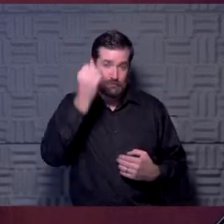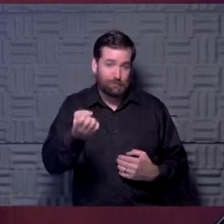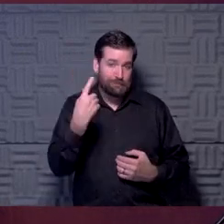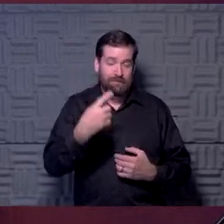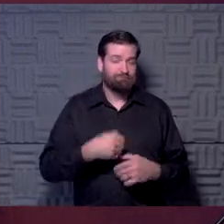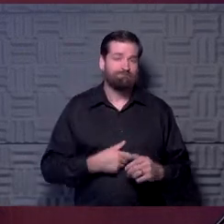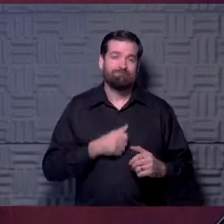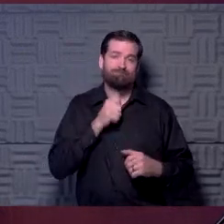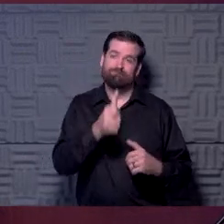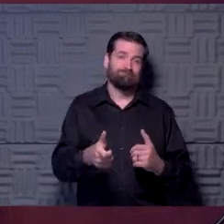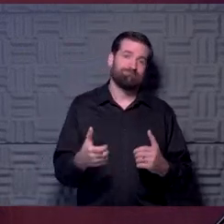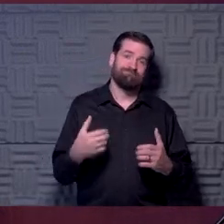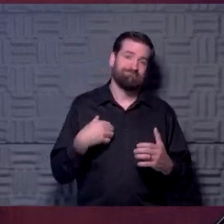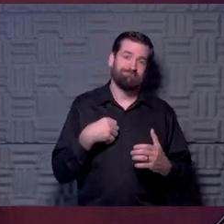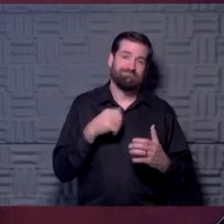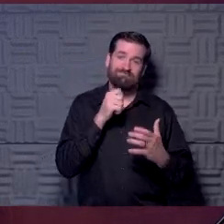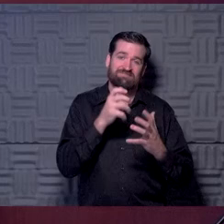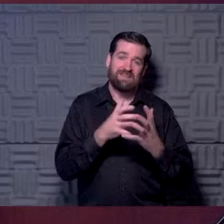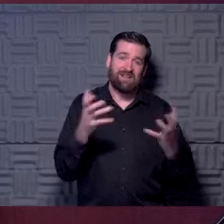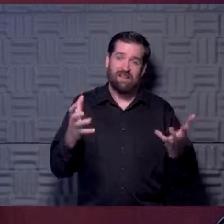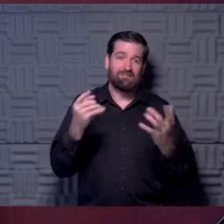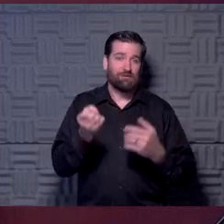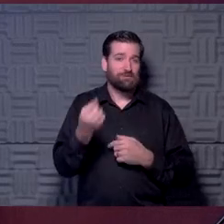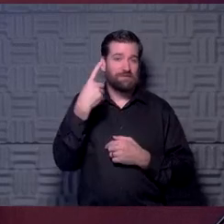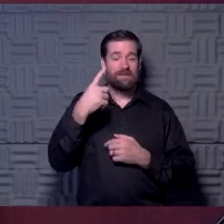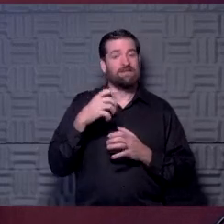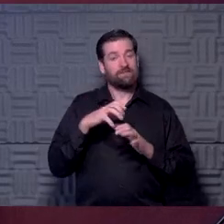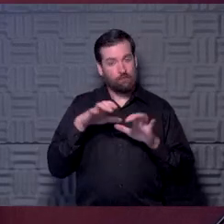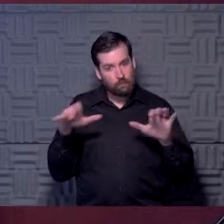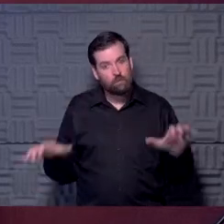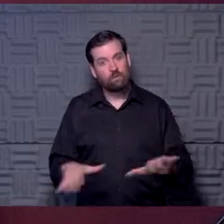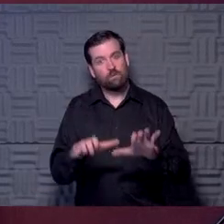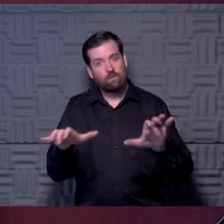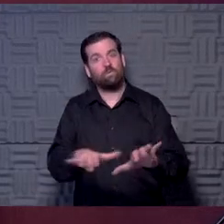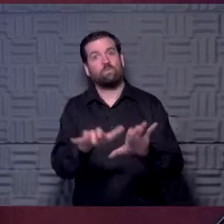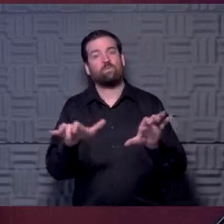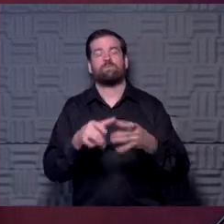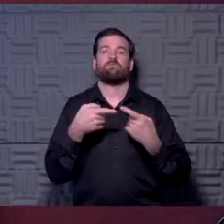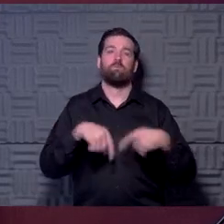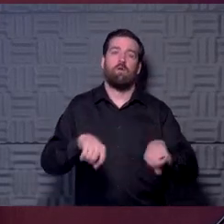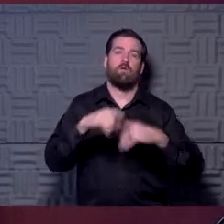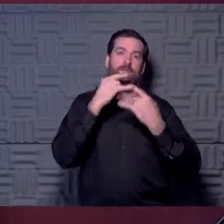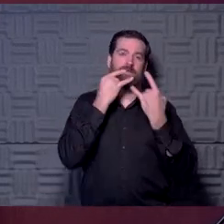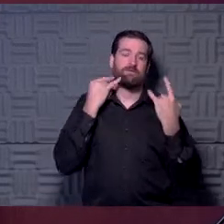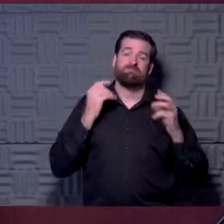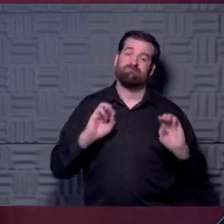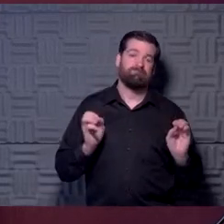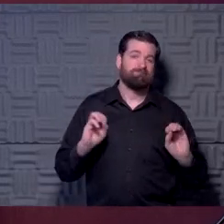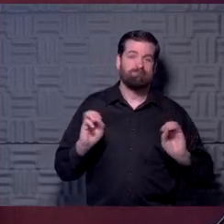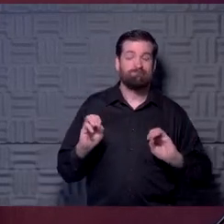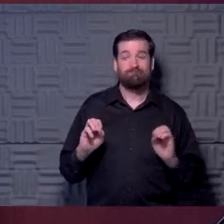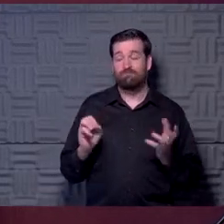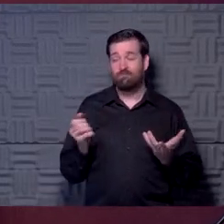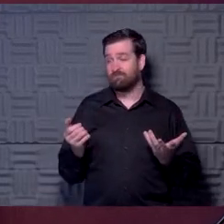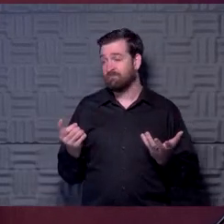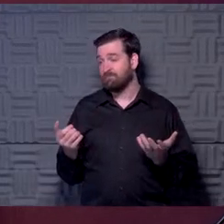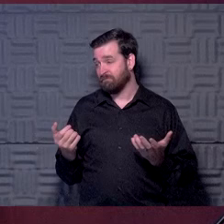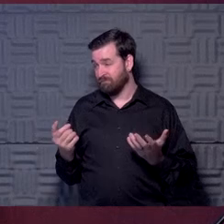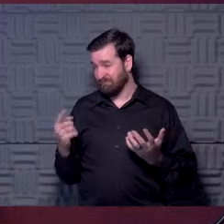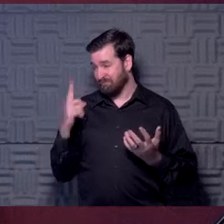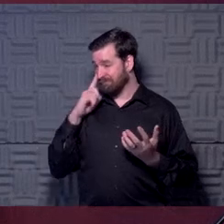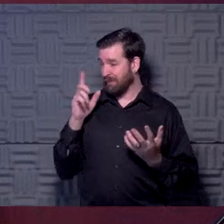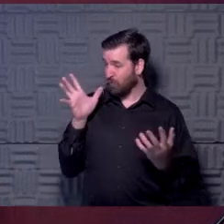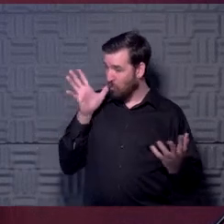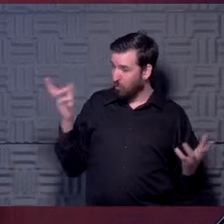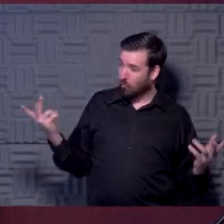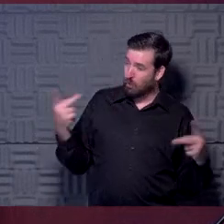that, because we don't have a history of a lot of people wearing masks doing that otherwise. It definitely, I don't think it's going to be make someone worse, but it,